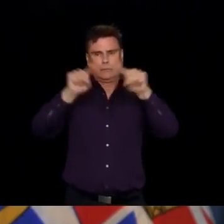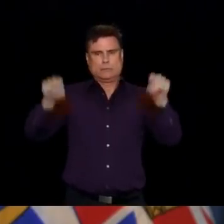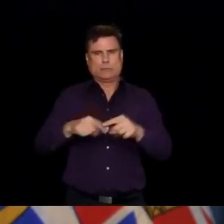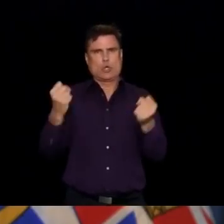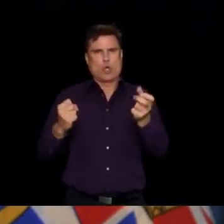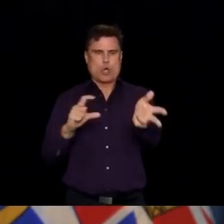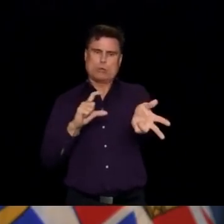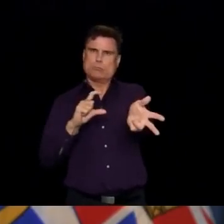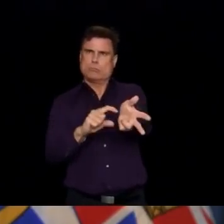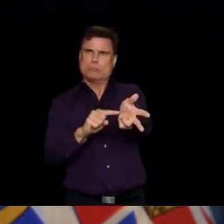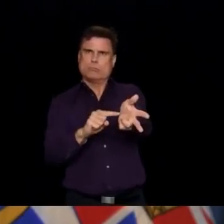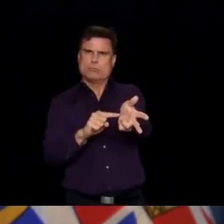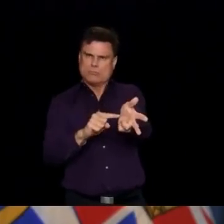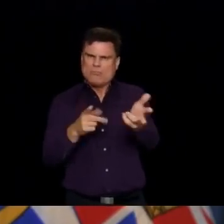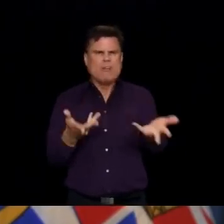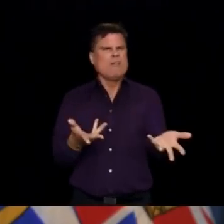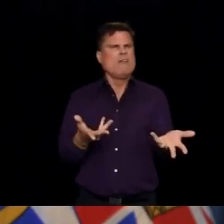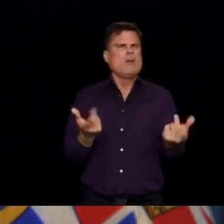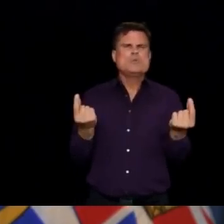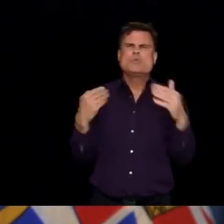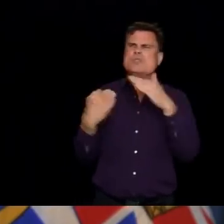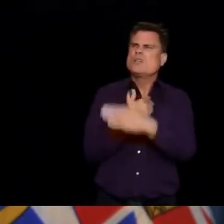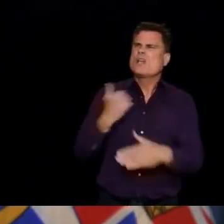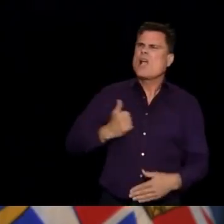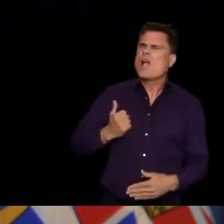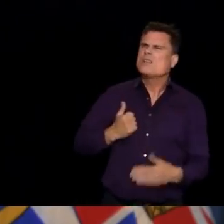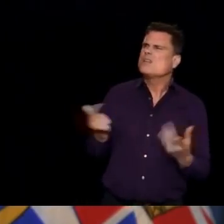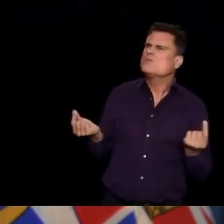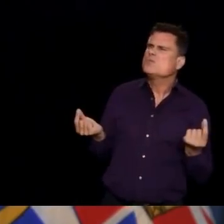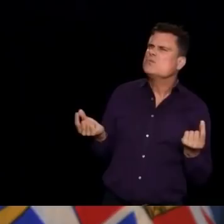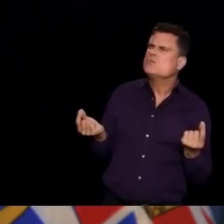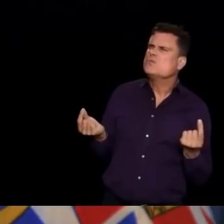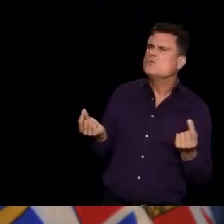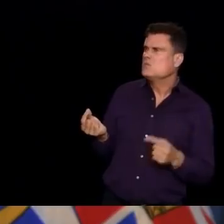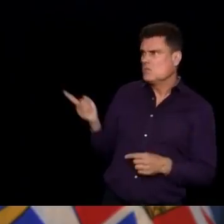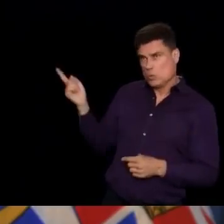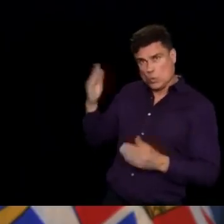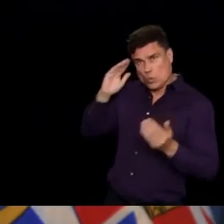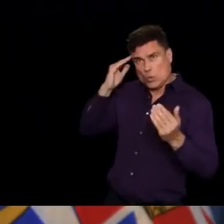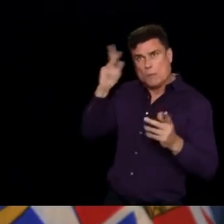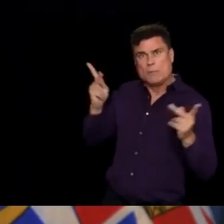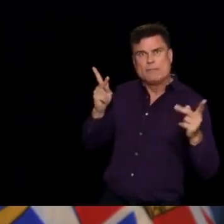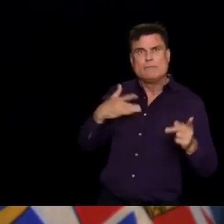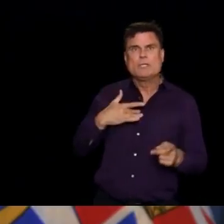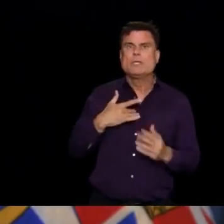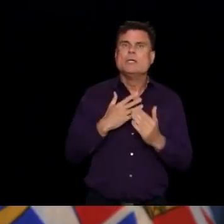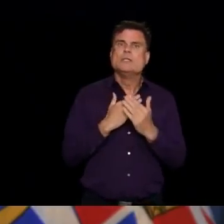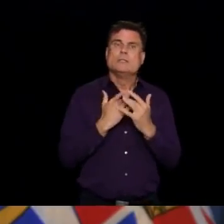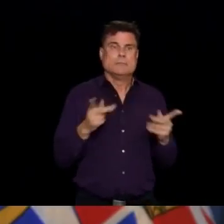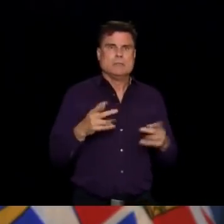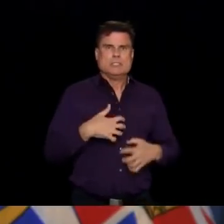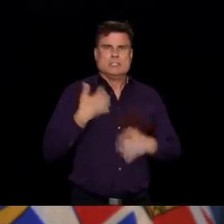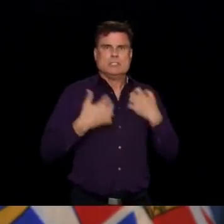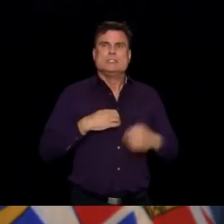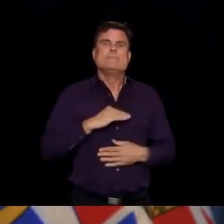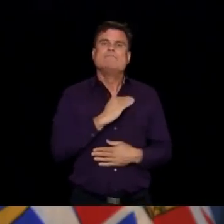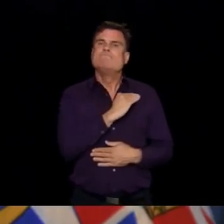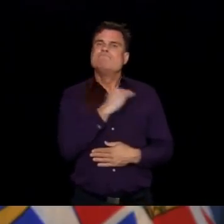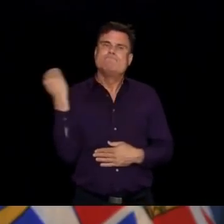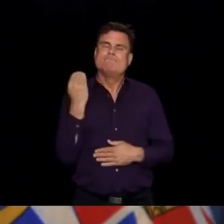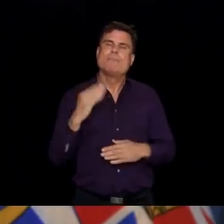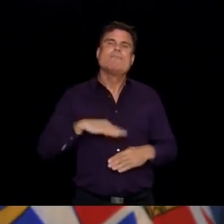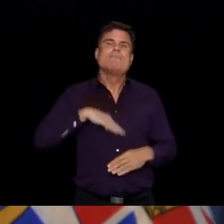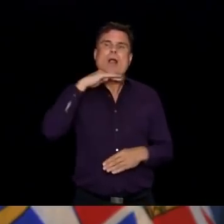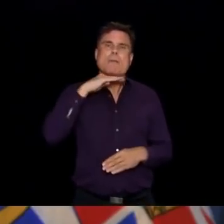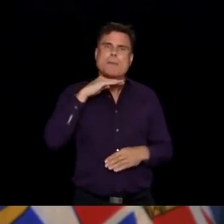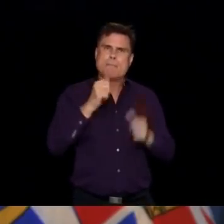Are you concerned at all that there might be sort of a rise of intolerance out there and people just not behaving properly when we're looking at